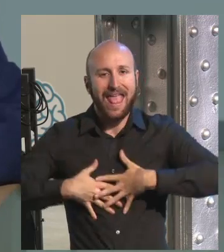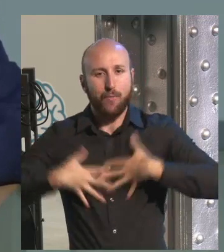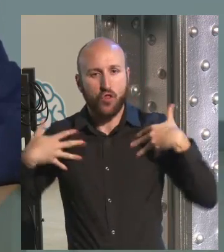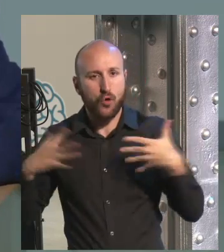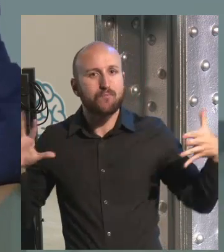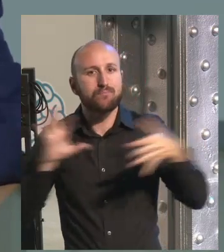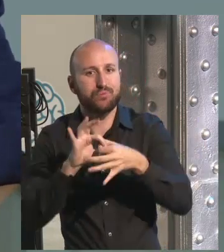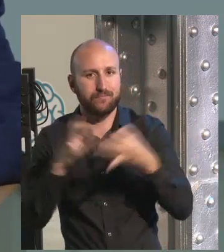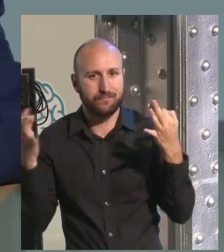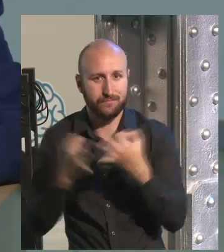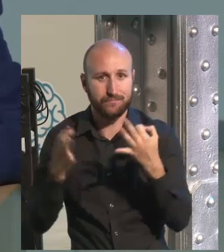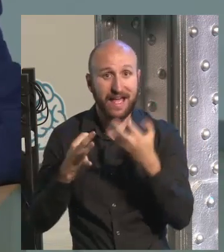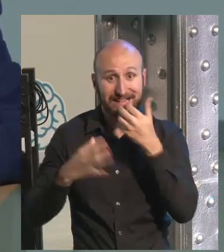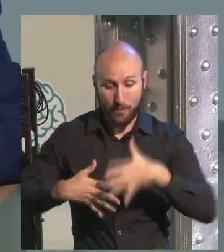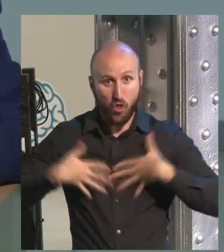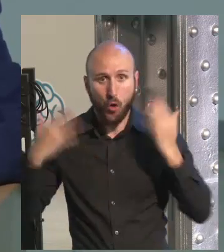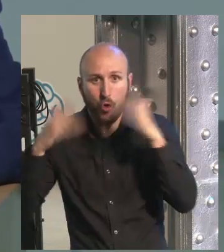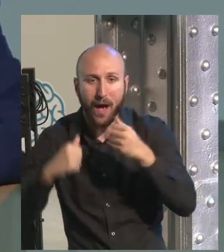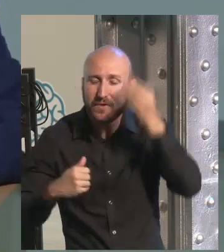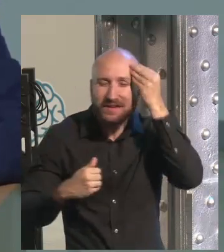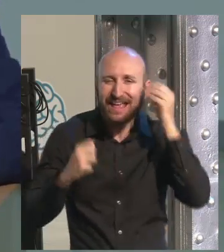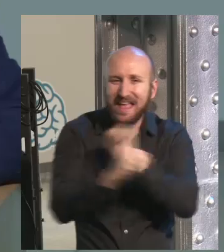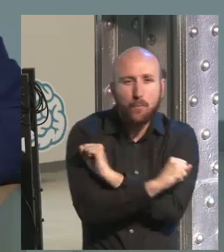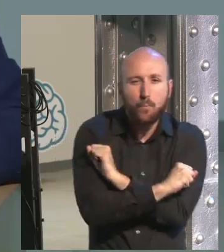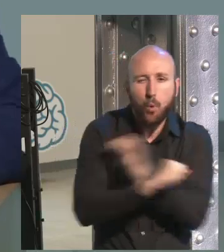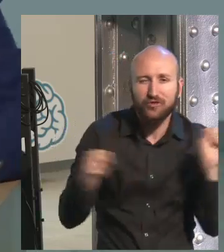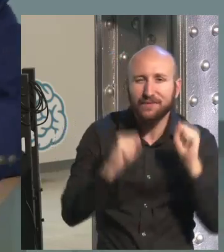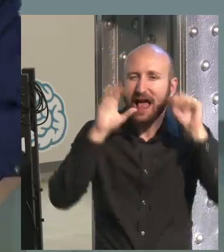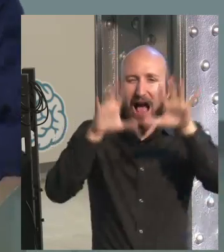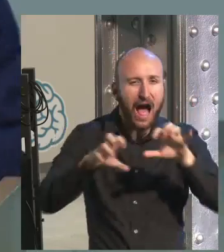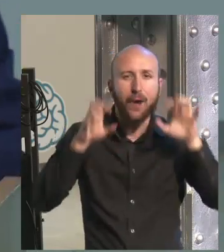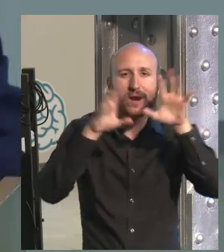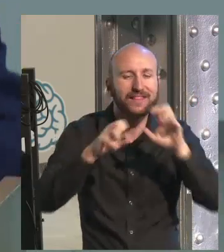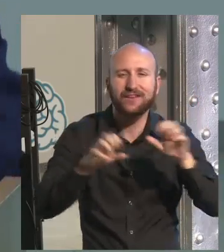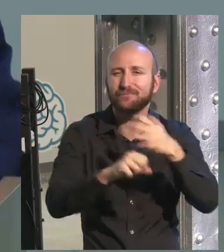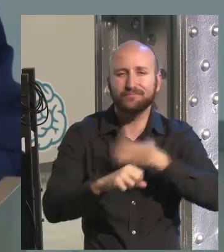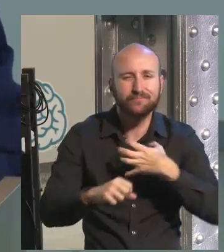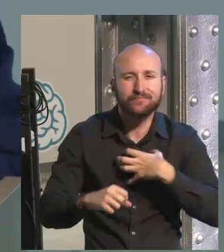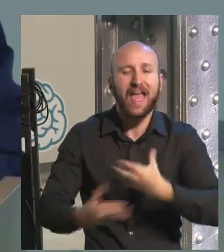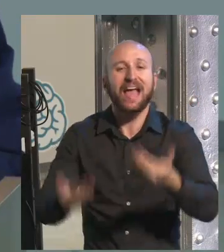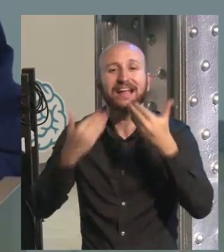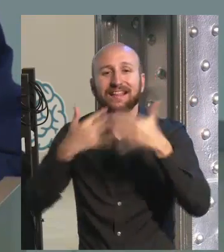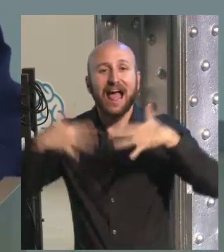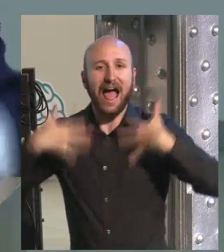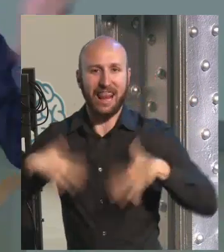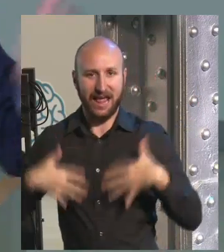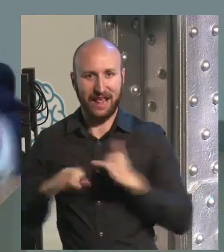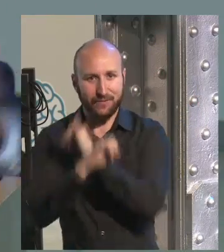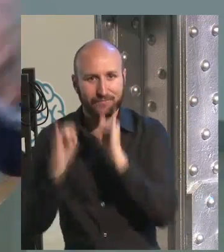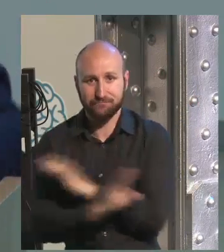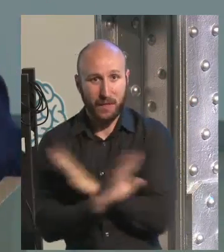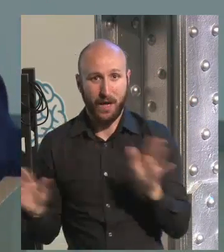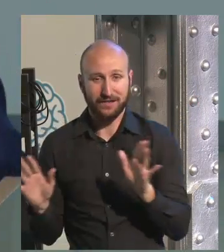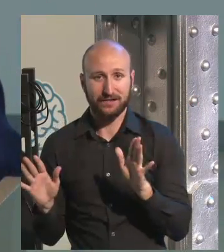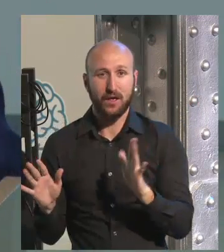because thinking is also an emotional process. Without emotions, you cannot learn. You